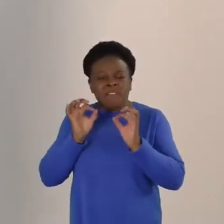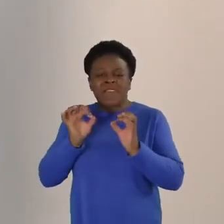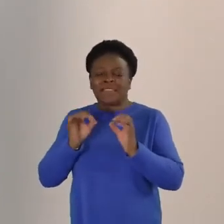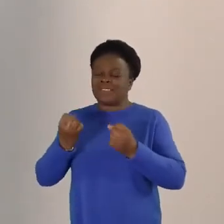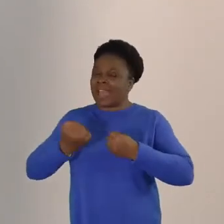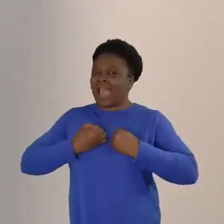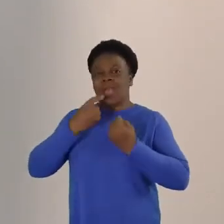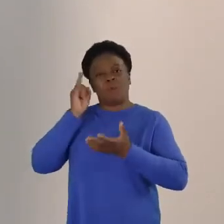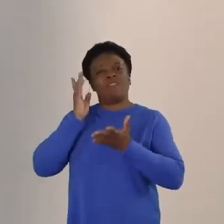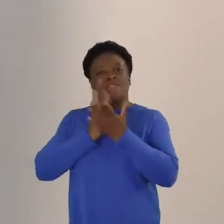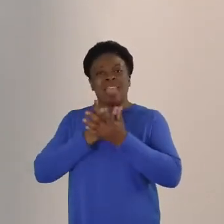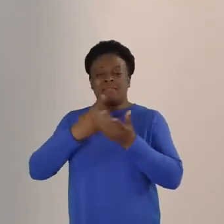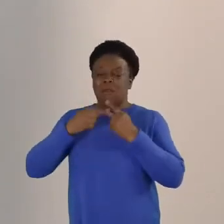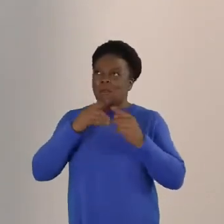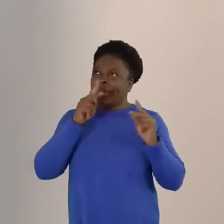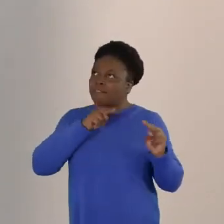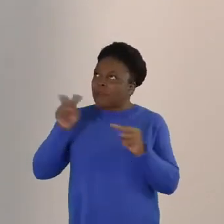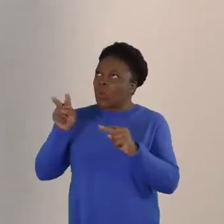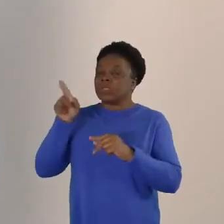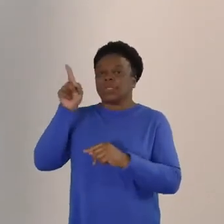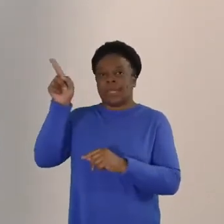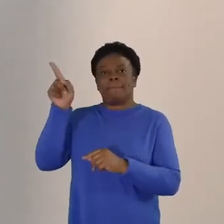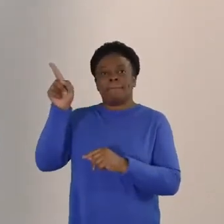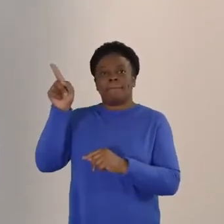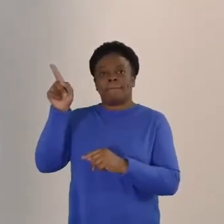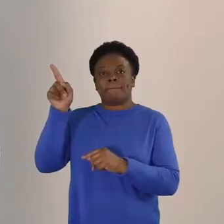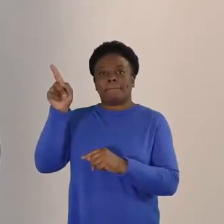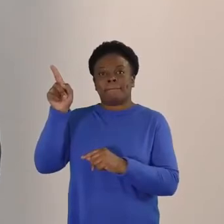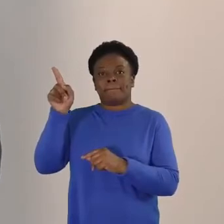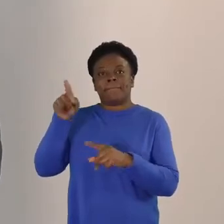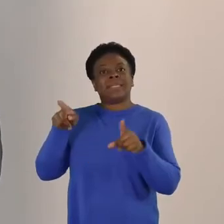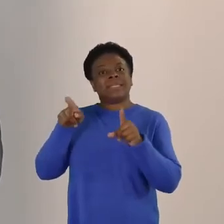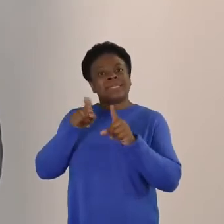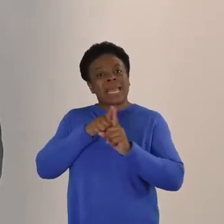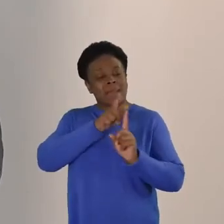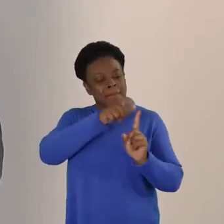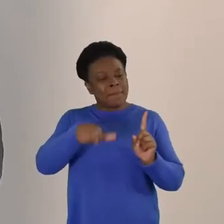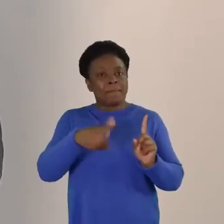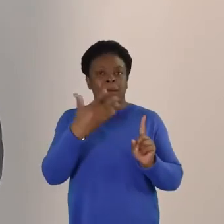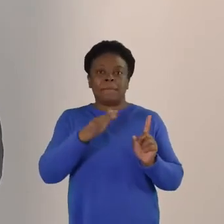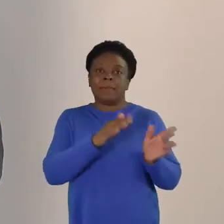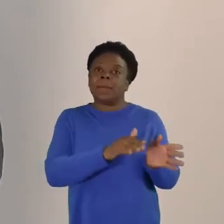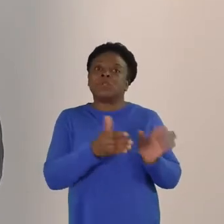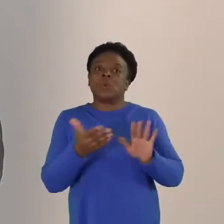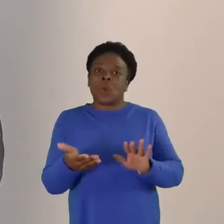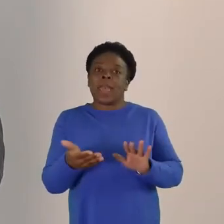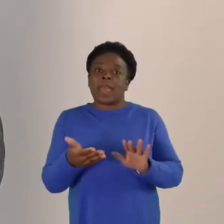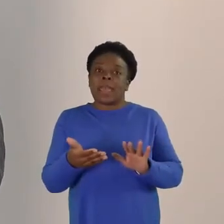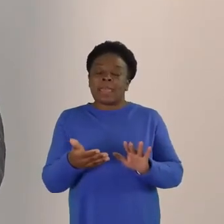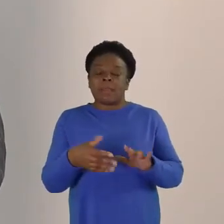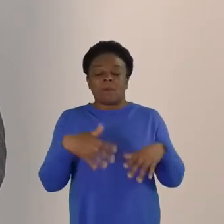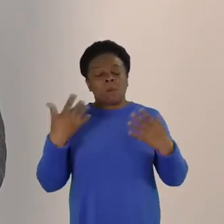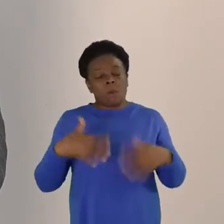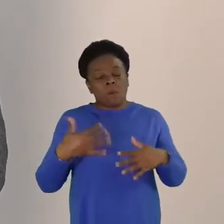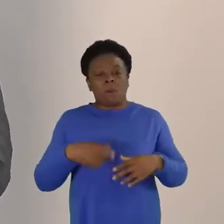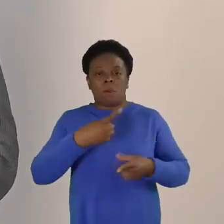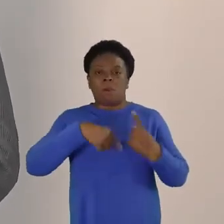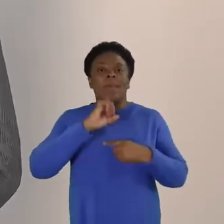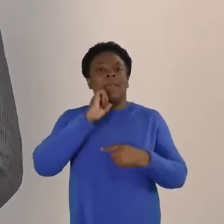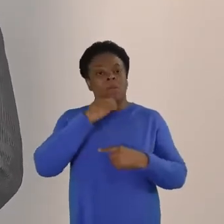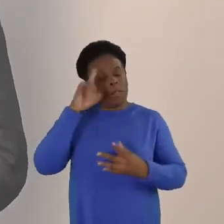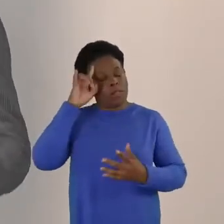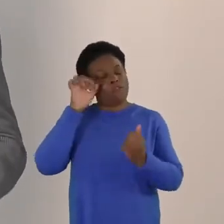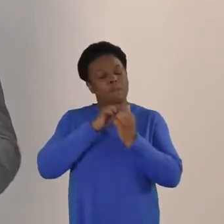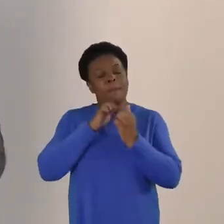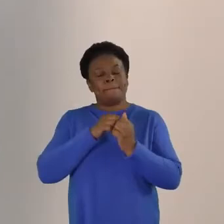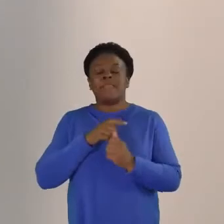legacy, the memories of these amazing people and what they've done. And we will remember them, and we